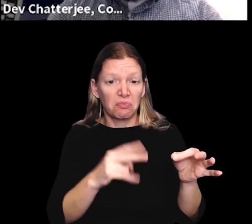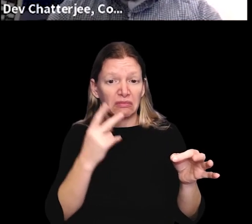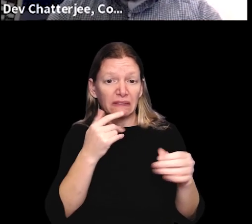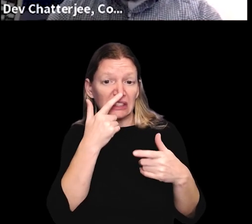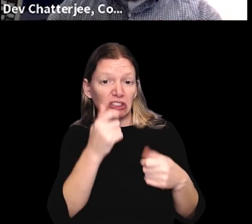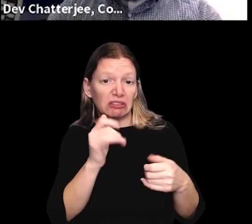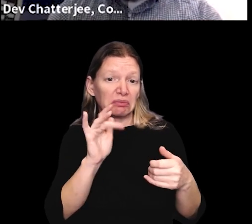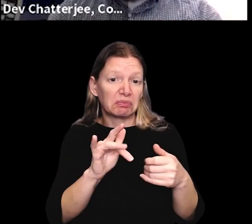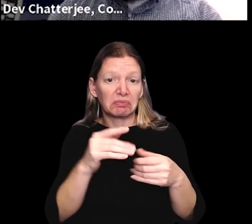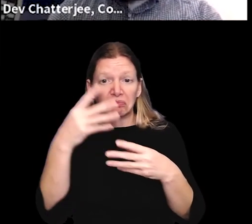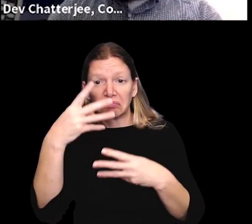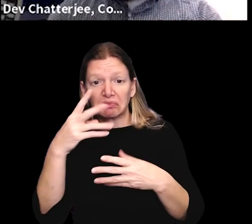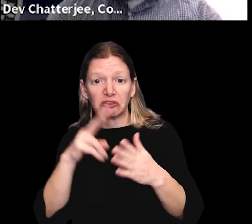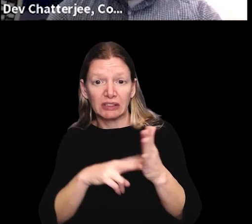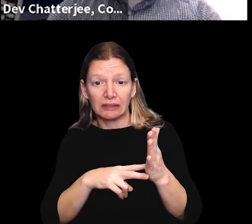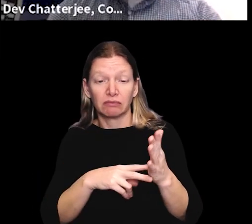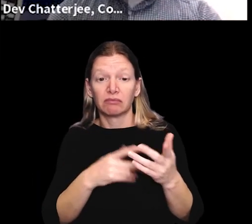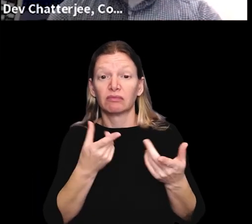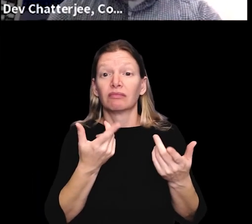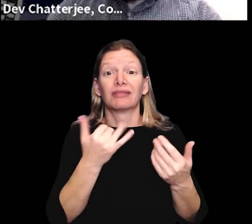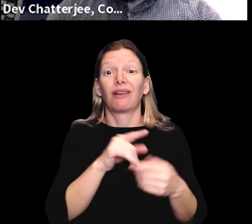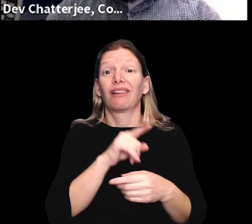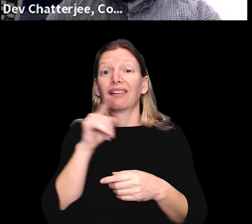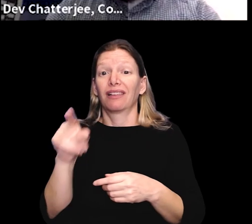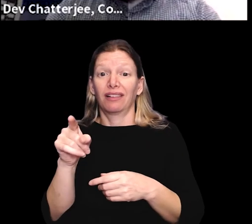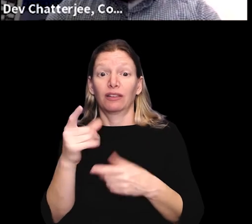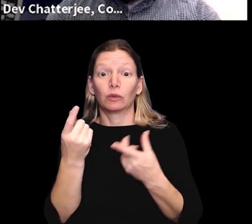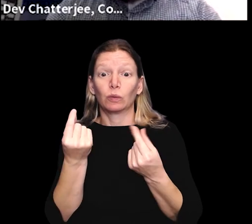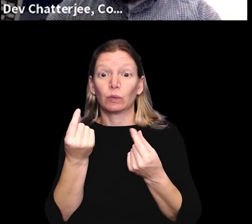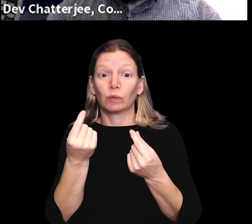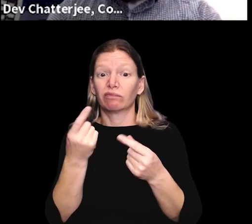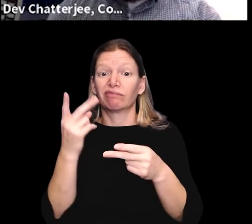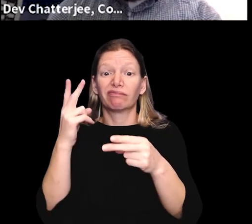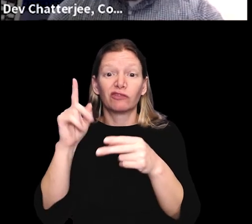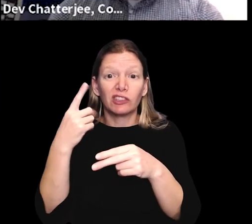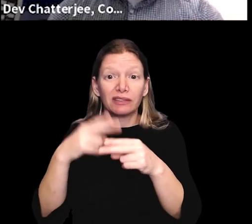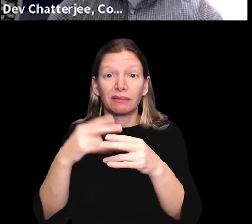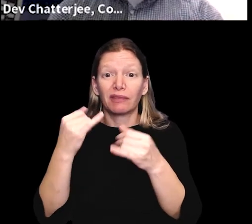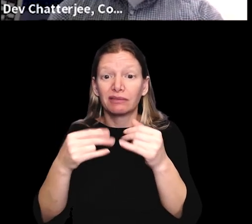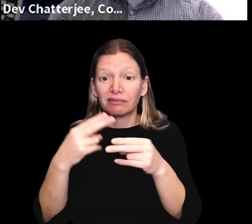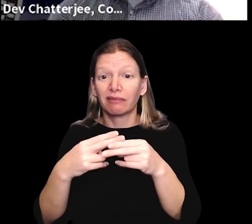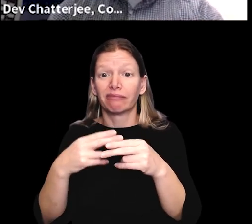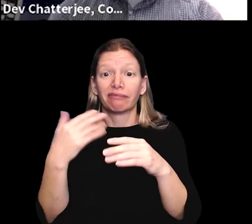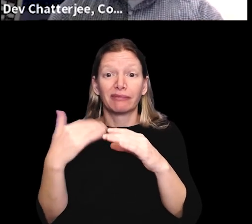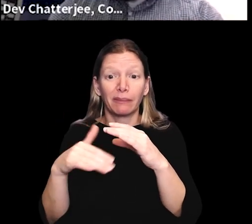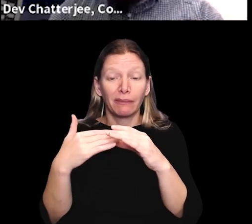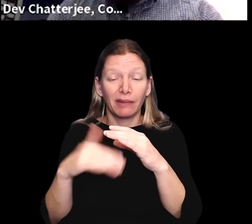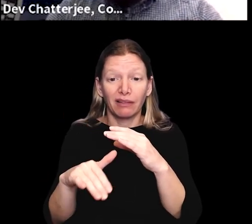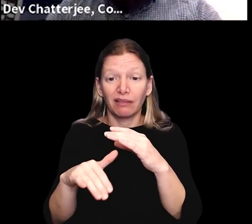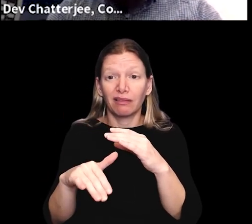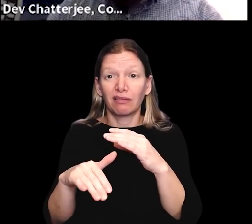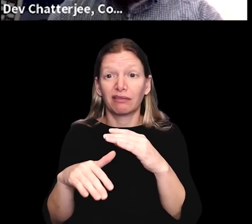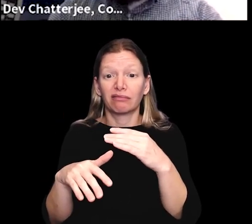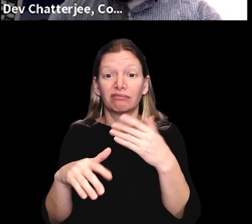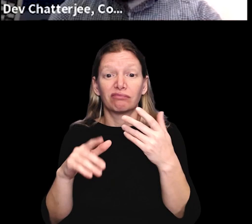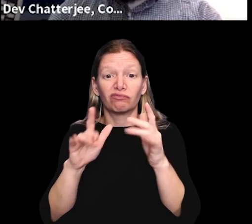that's something that's, uh, that interests you. Um, but basically all you need to do is put in your, um, first